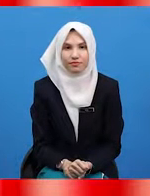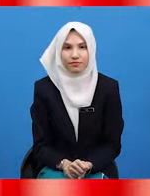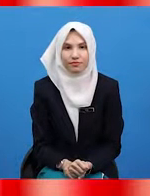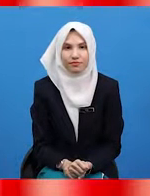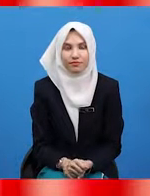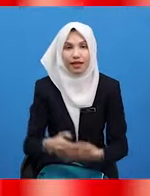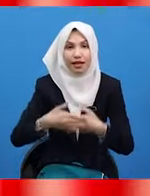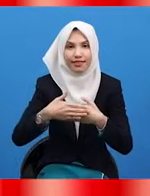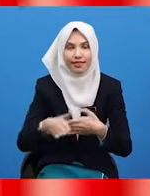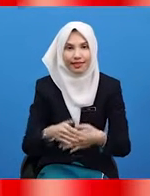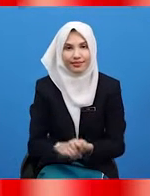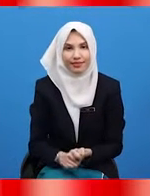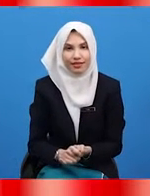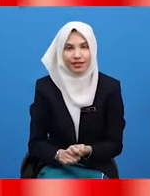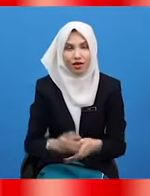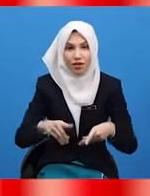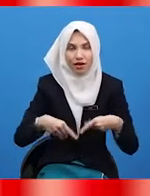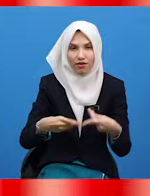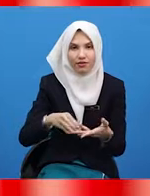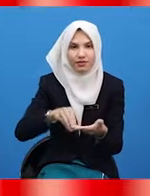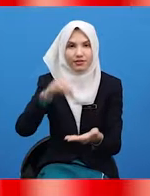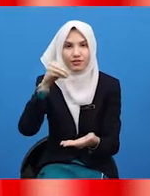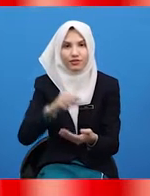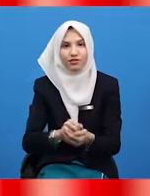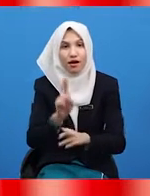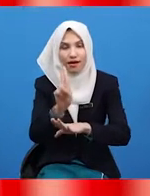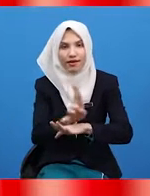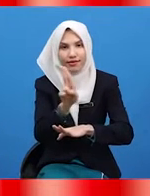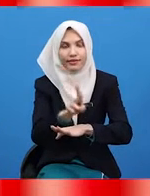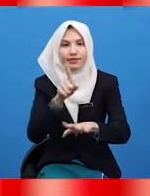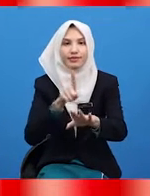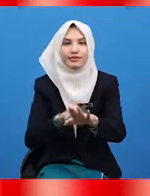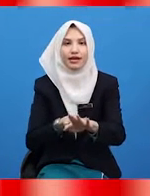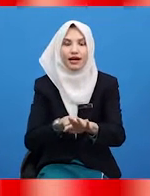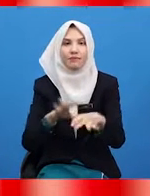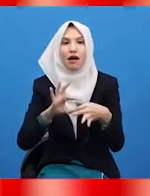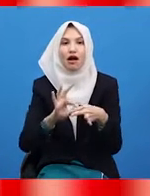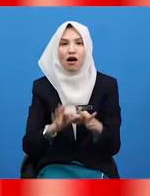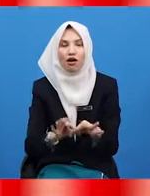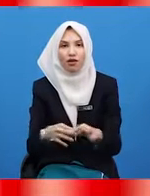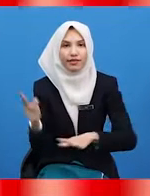Next, we are going to learn to use time of the day.